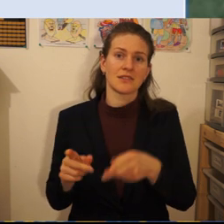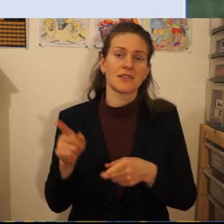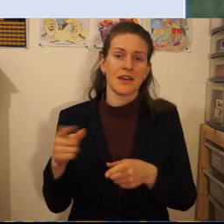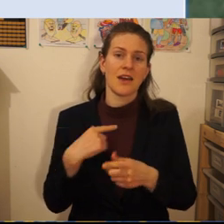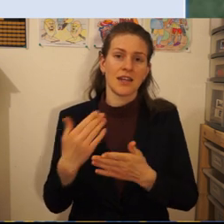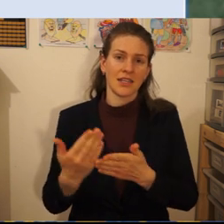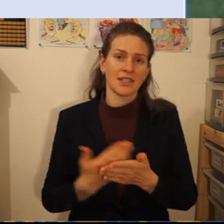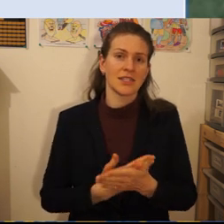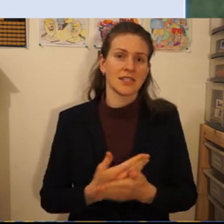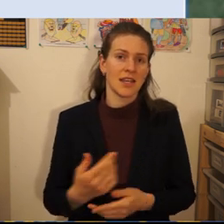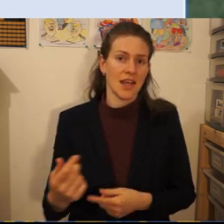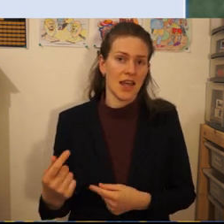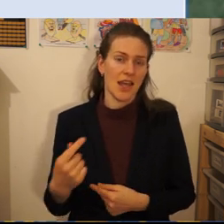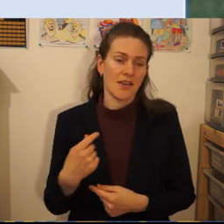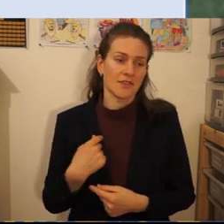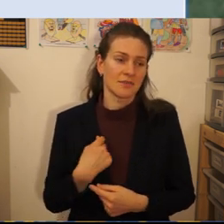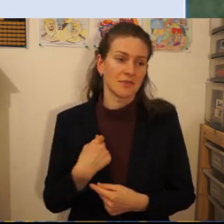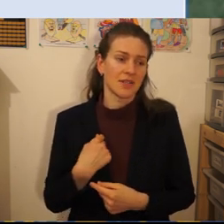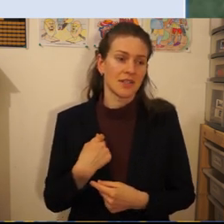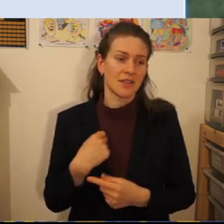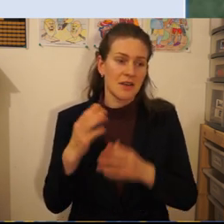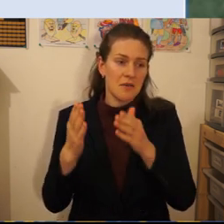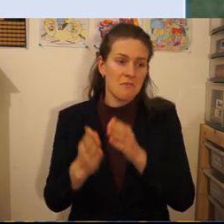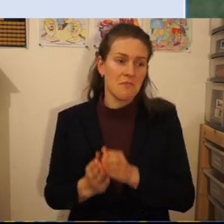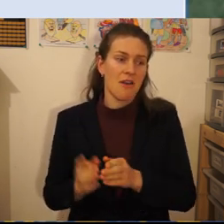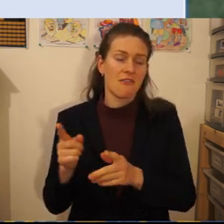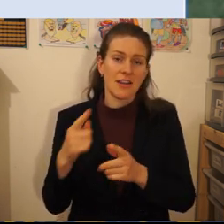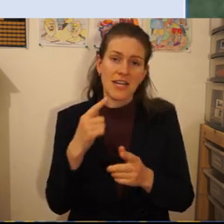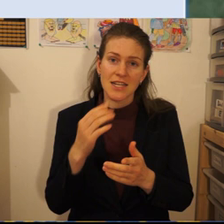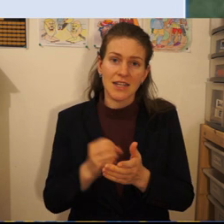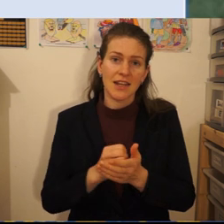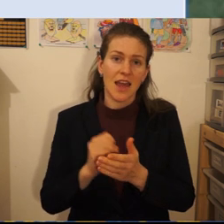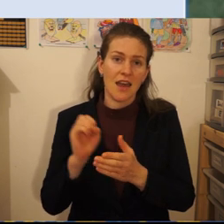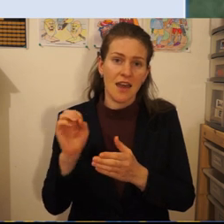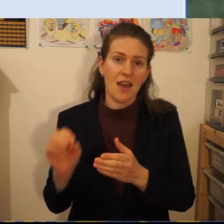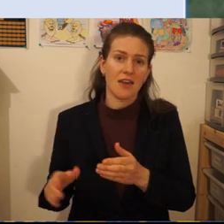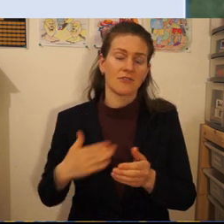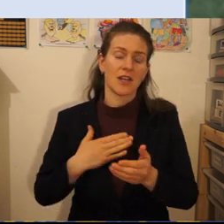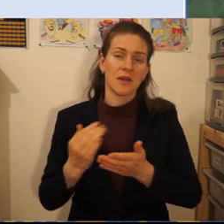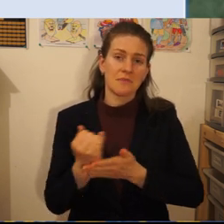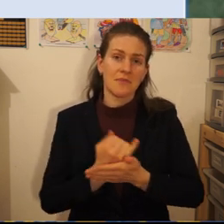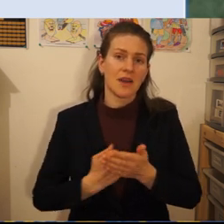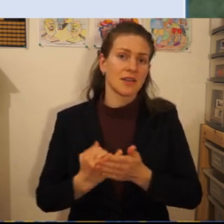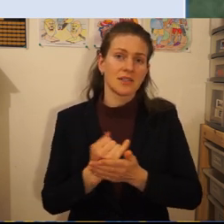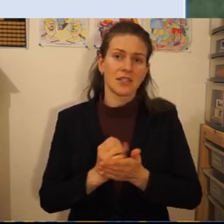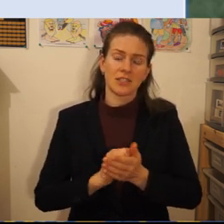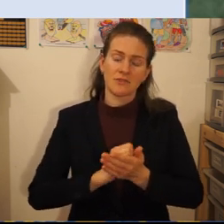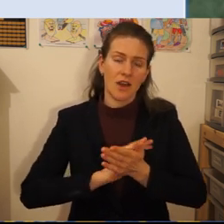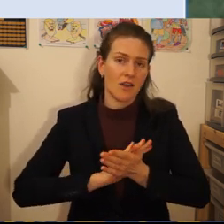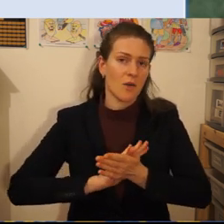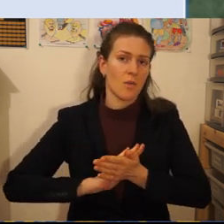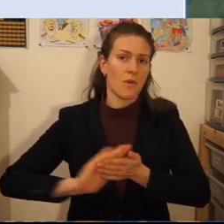he saved me the redeemer